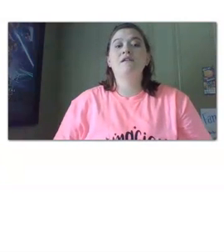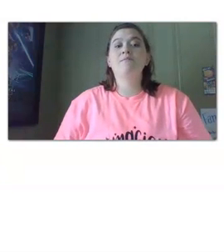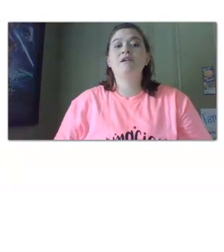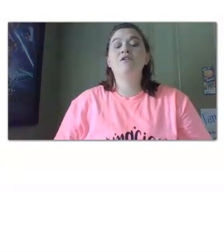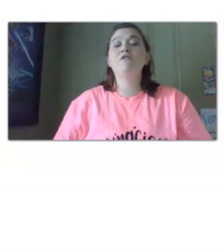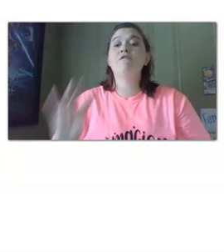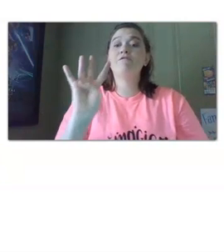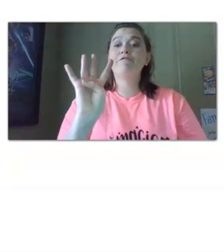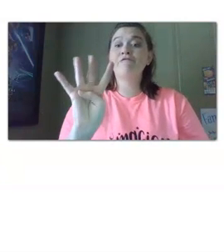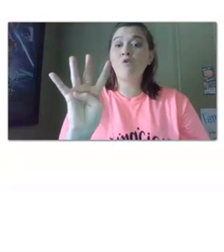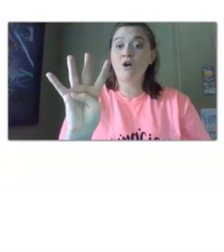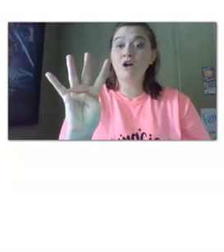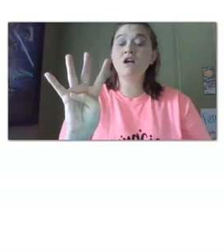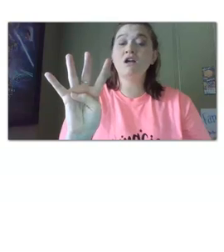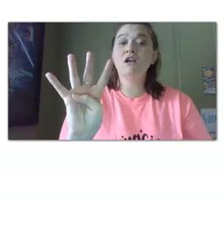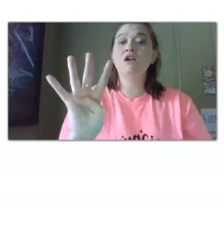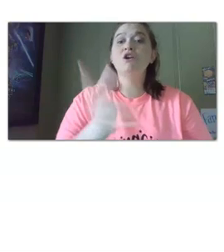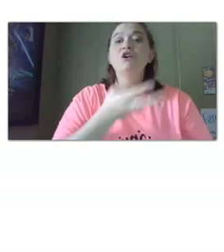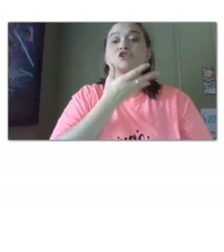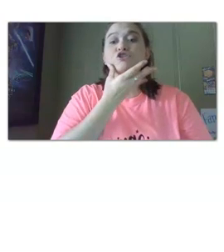and then up here four